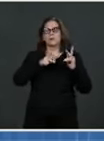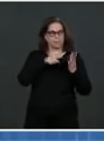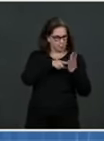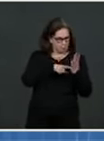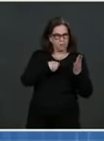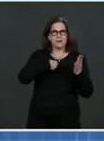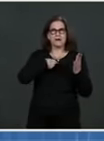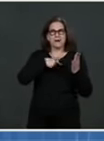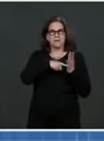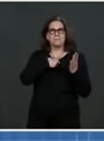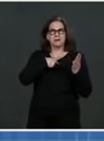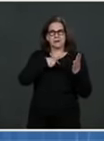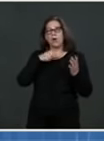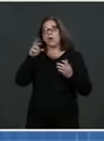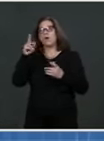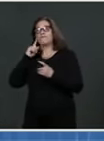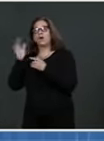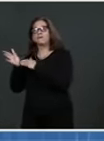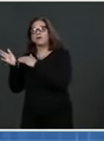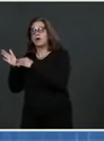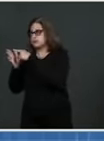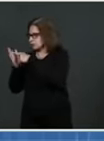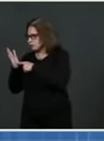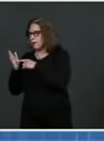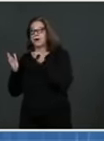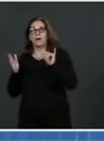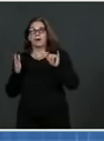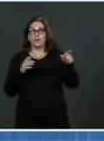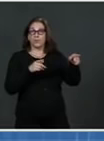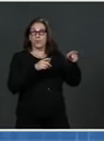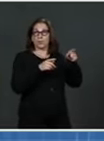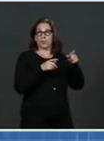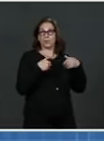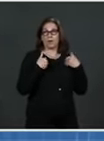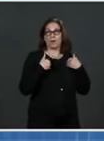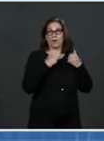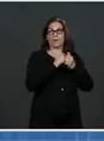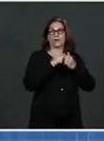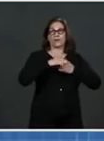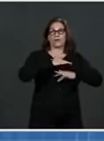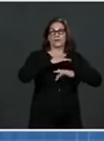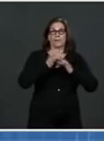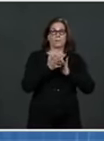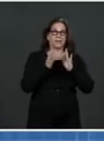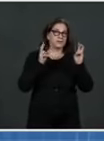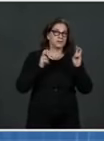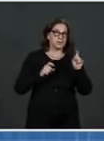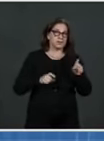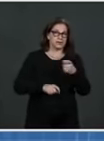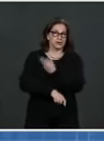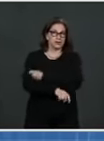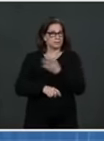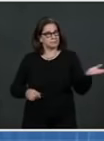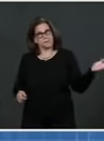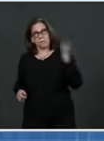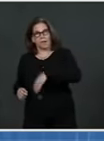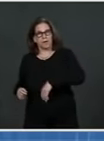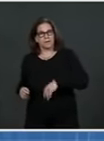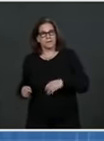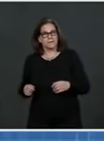patients and the public and providers to understand the important information related to their underlying medical conditions and its